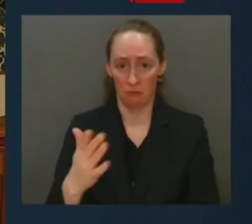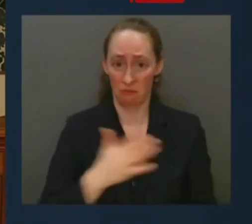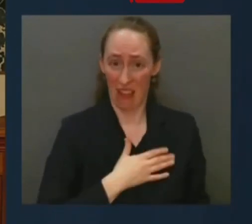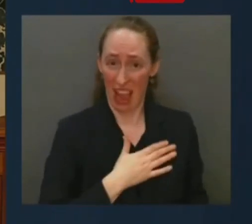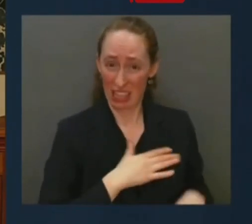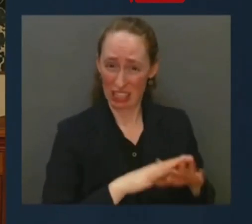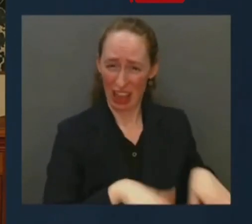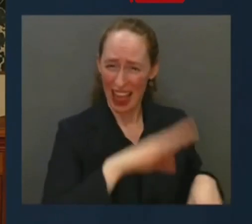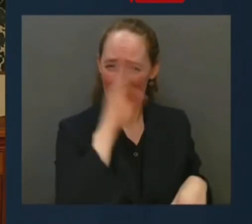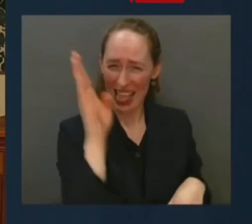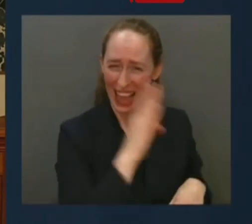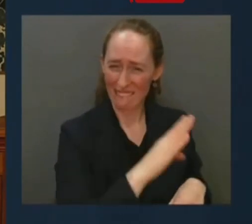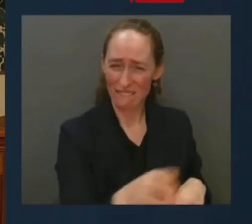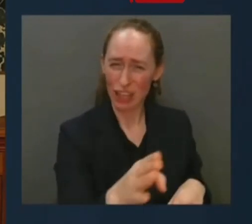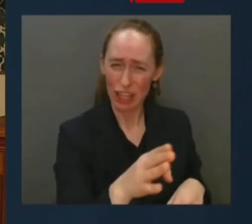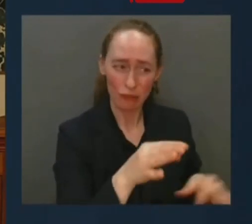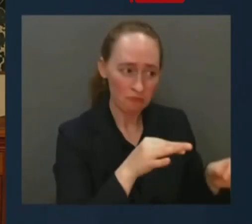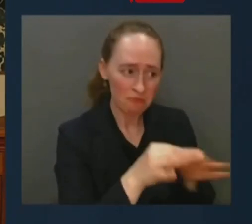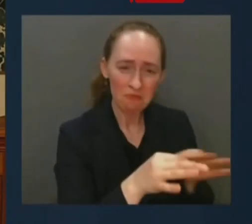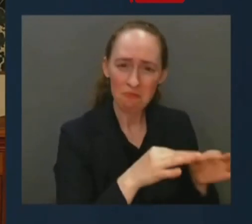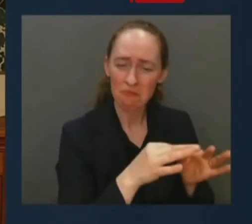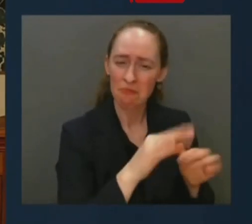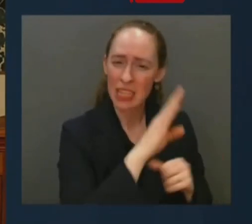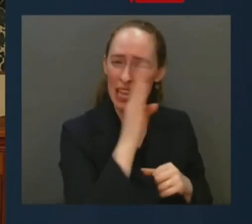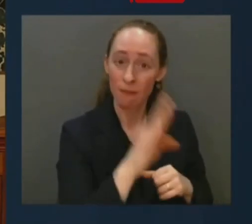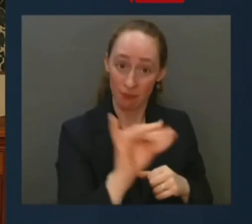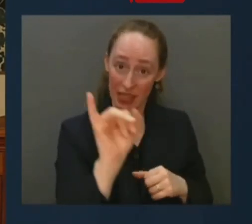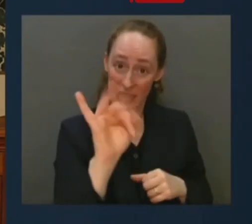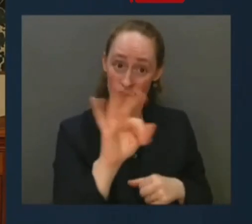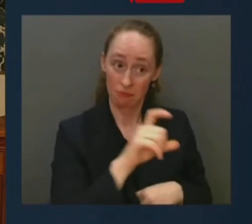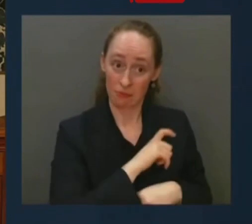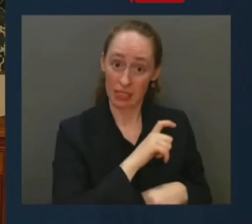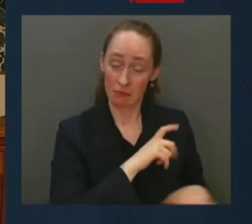officer pulls you over, turn your interior lights on right away.